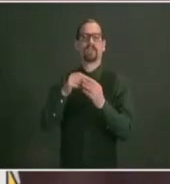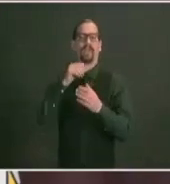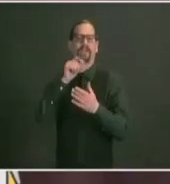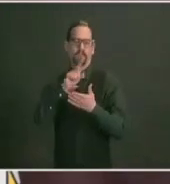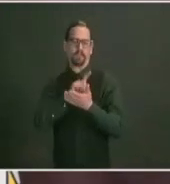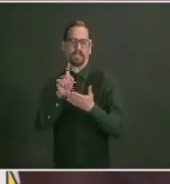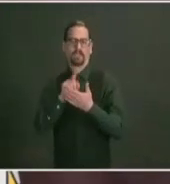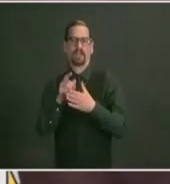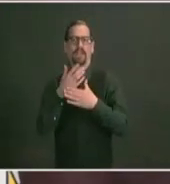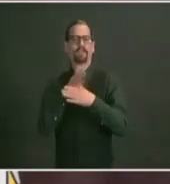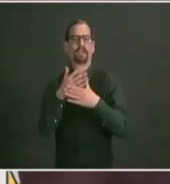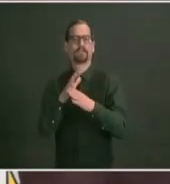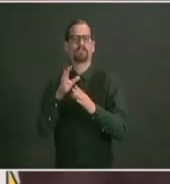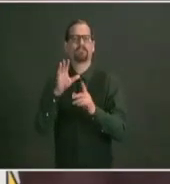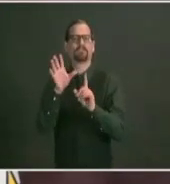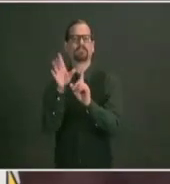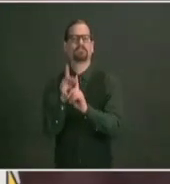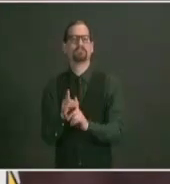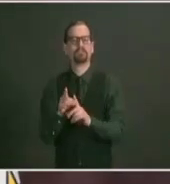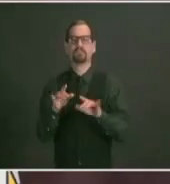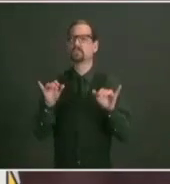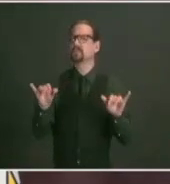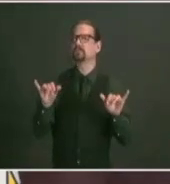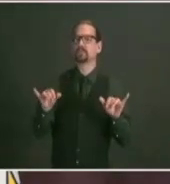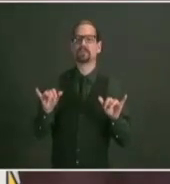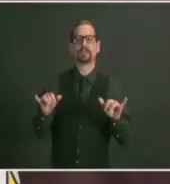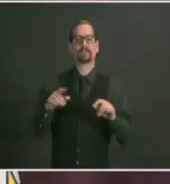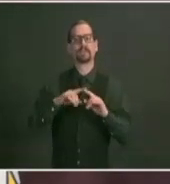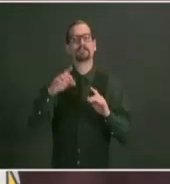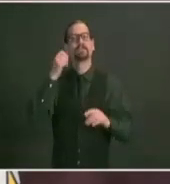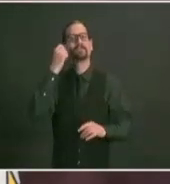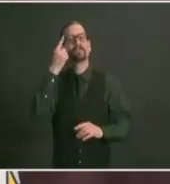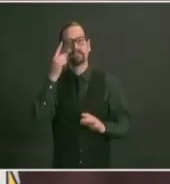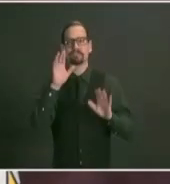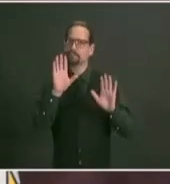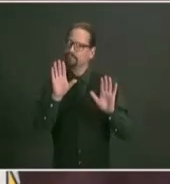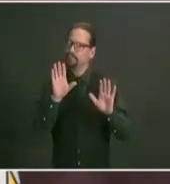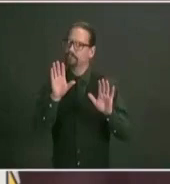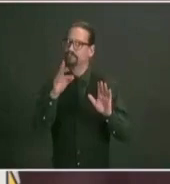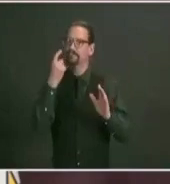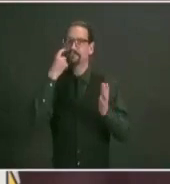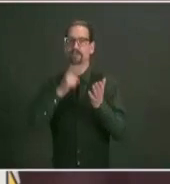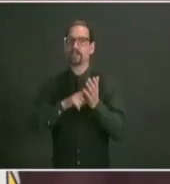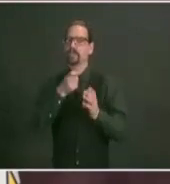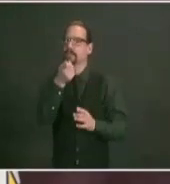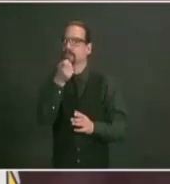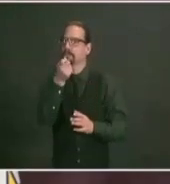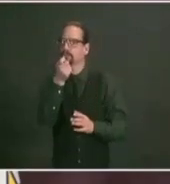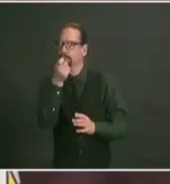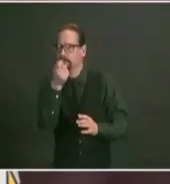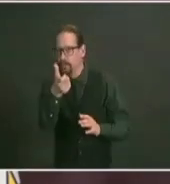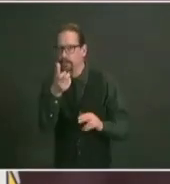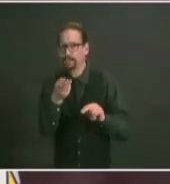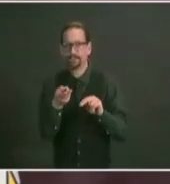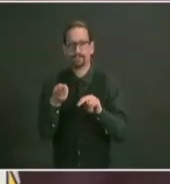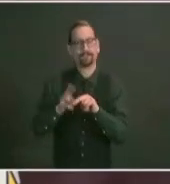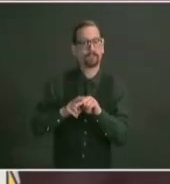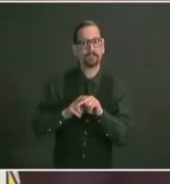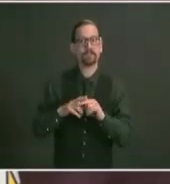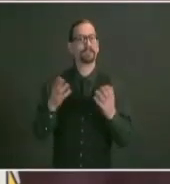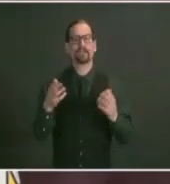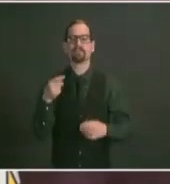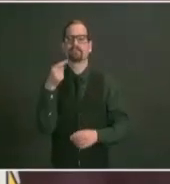flat as well but we did see a slight increase in the week-over-week numbers of our new hospital